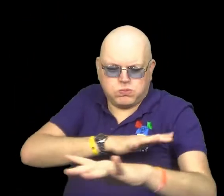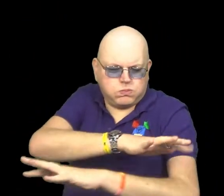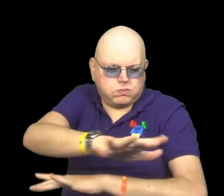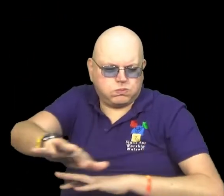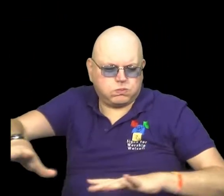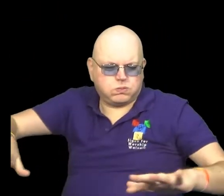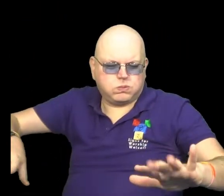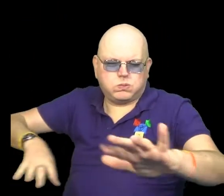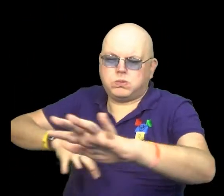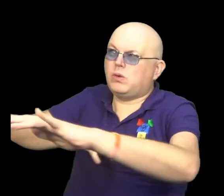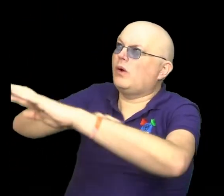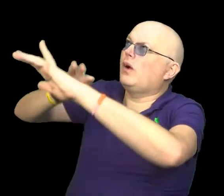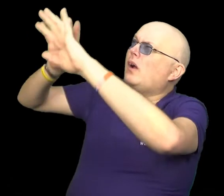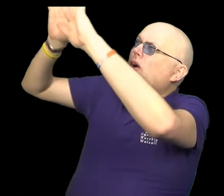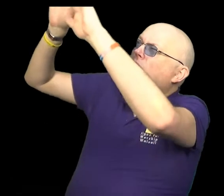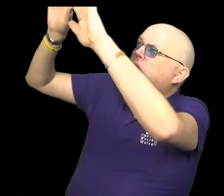fall.